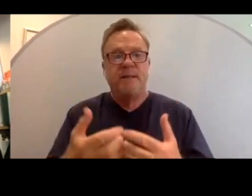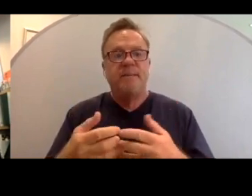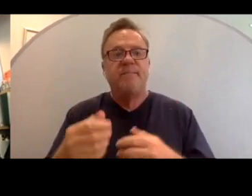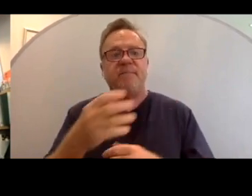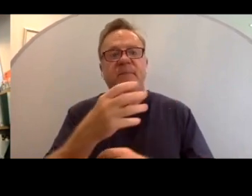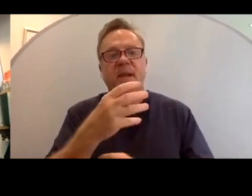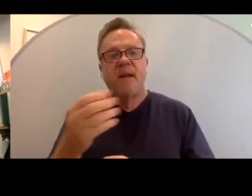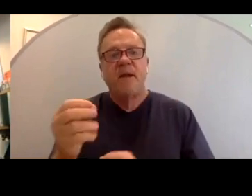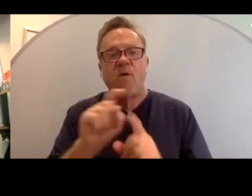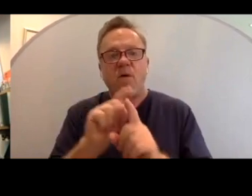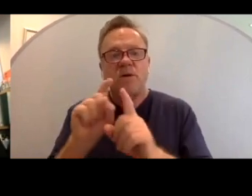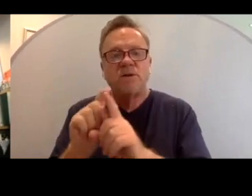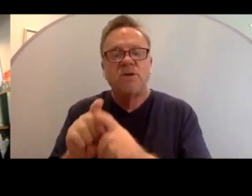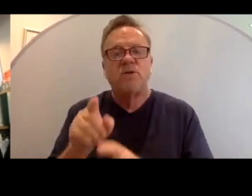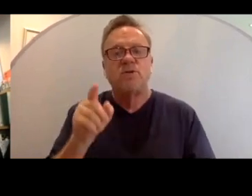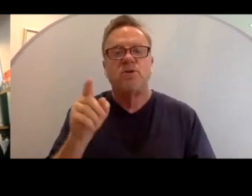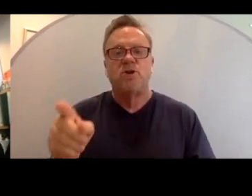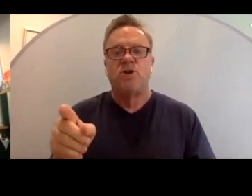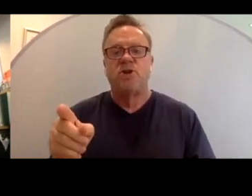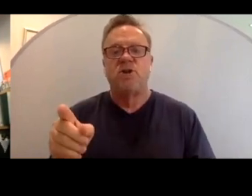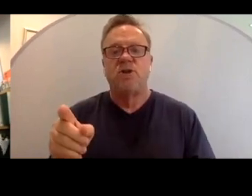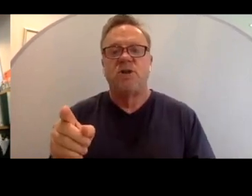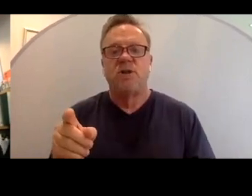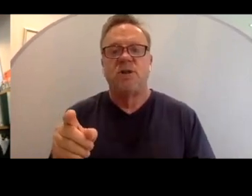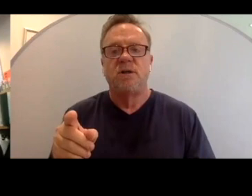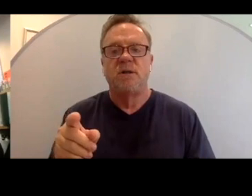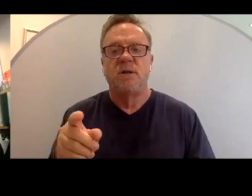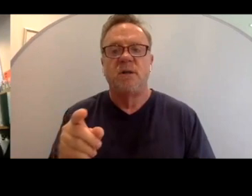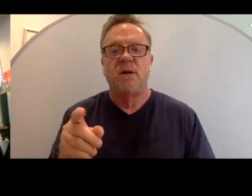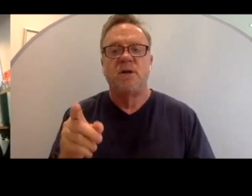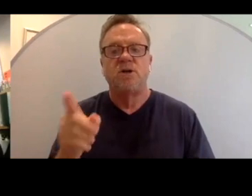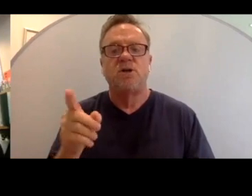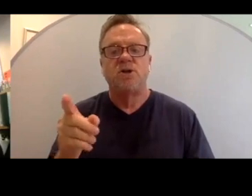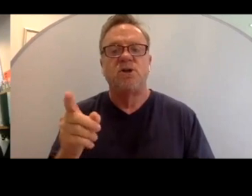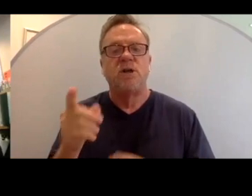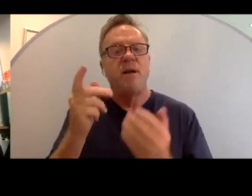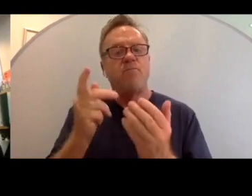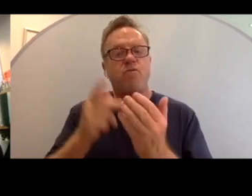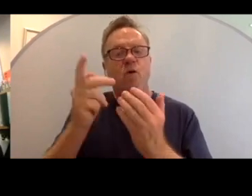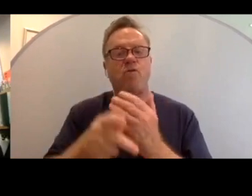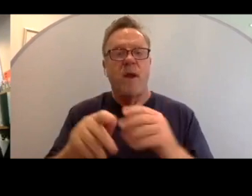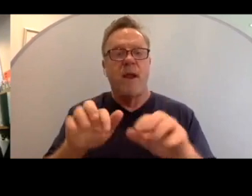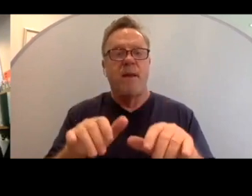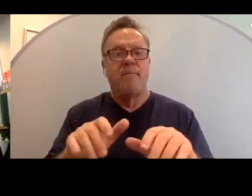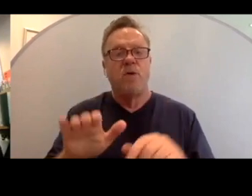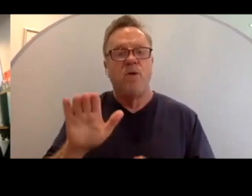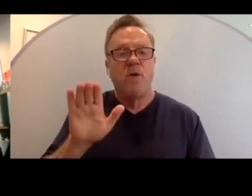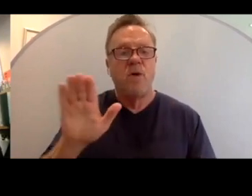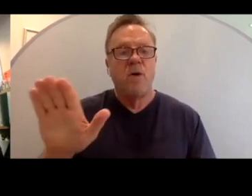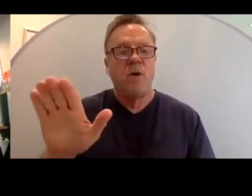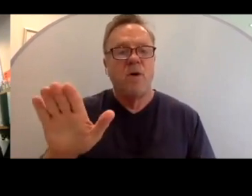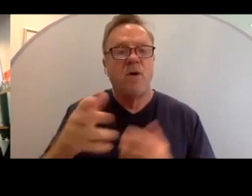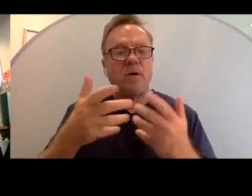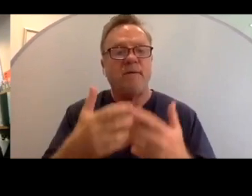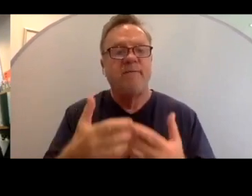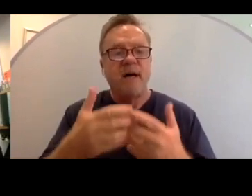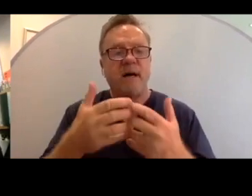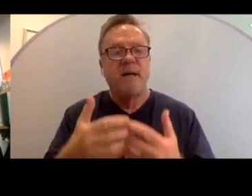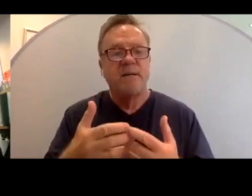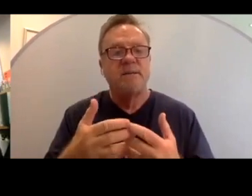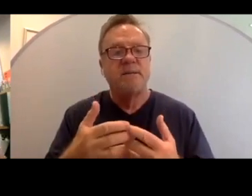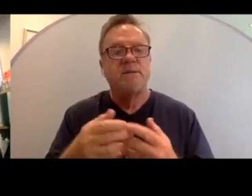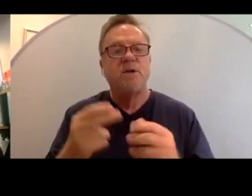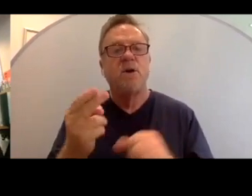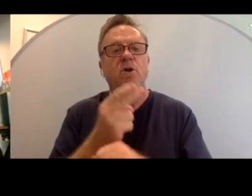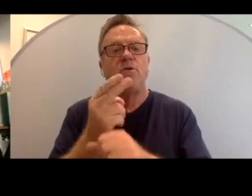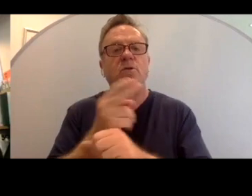Secondarily, she has, as I'll play in a second, she has programmed her device using